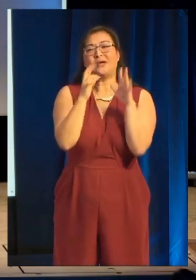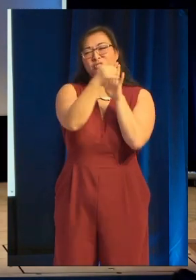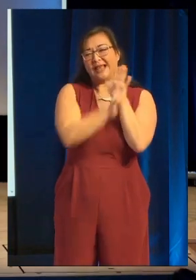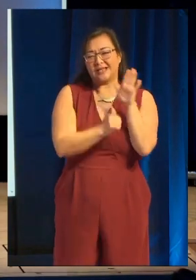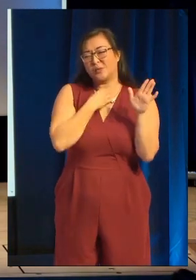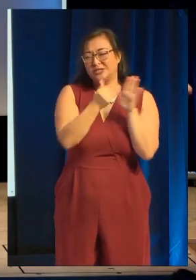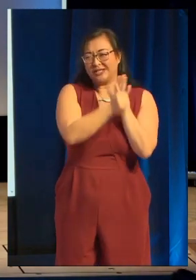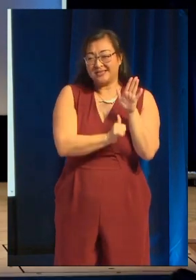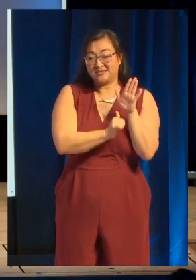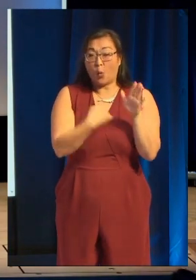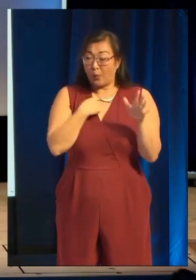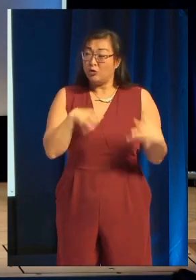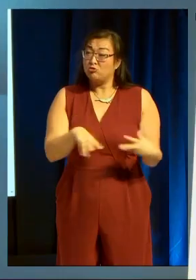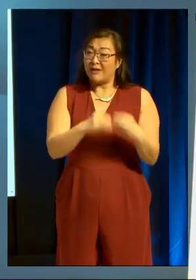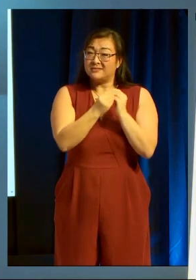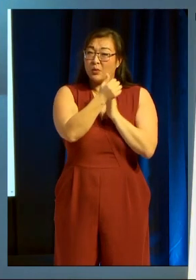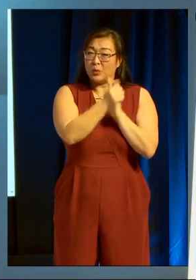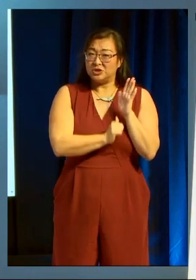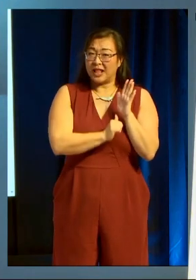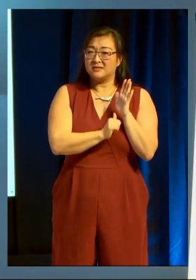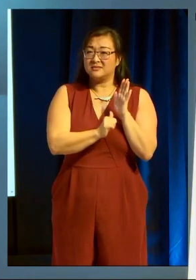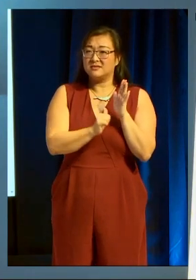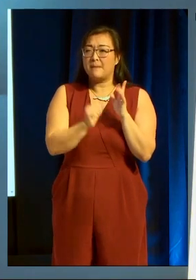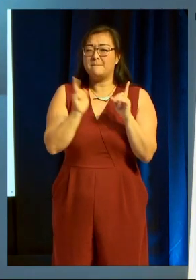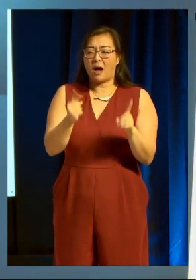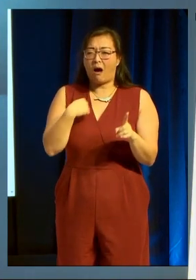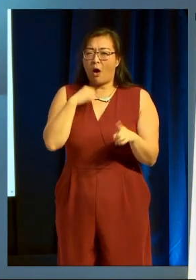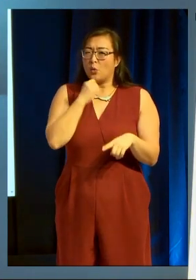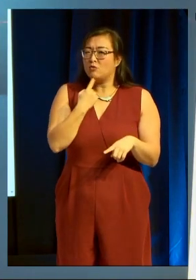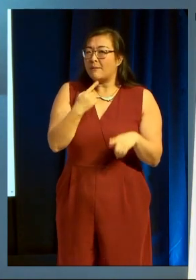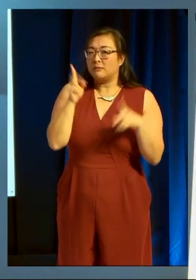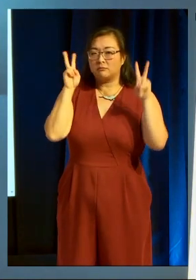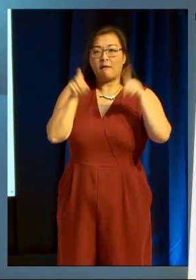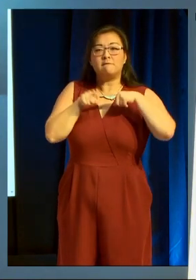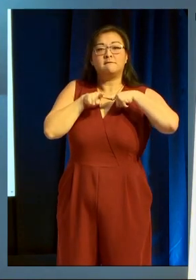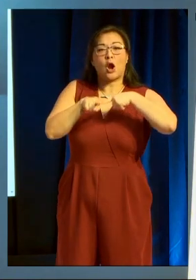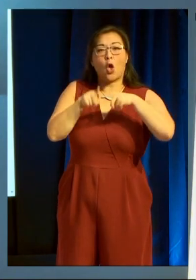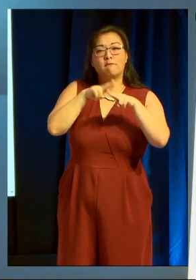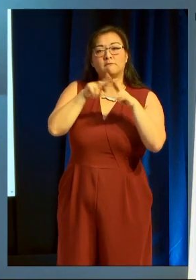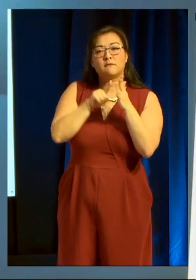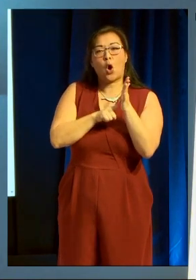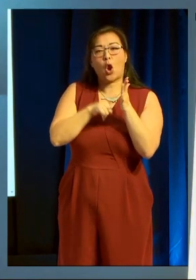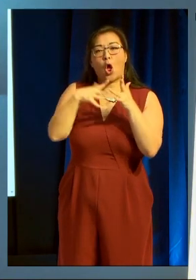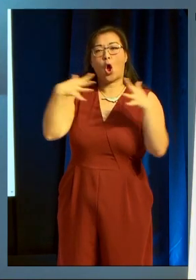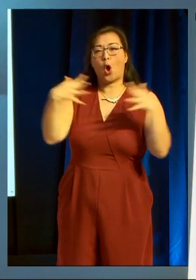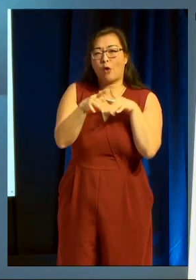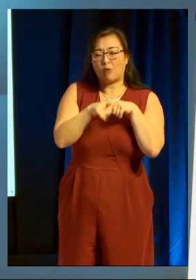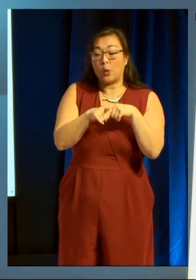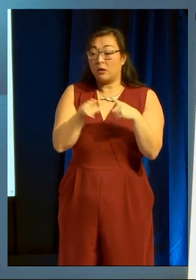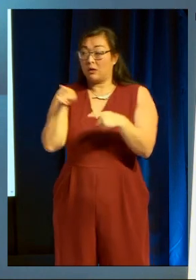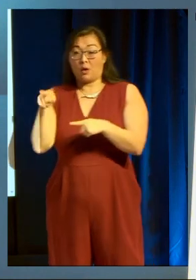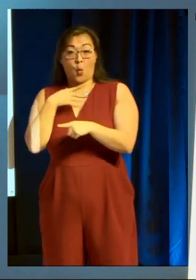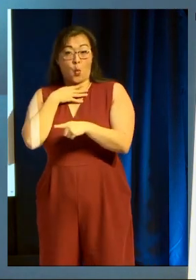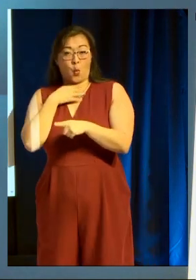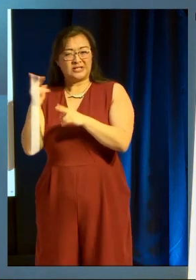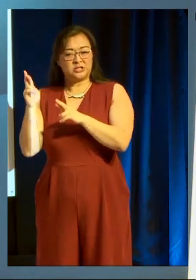came out. These days, I would recommend following on Steam instead. A wishlist means